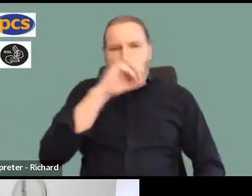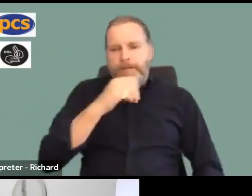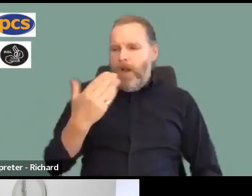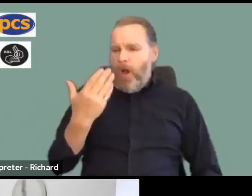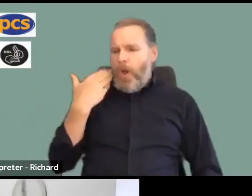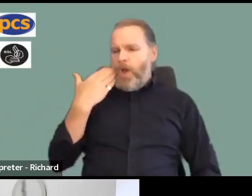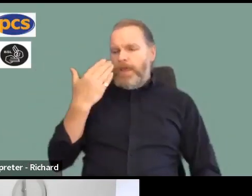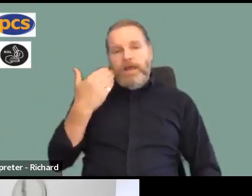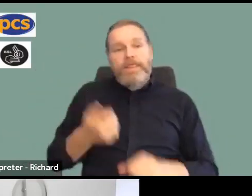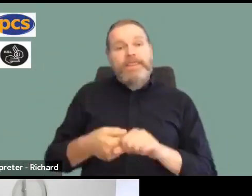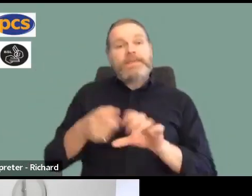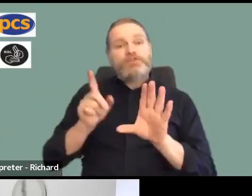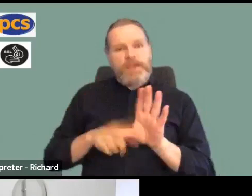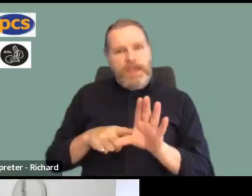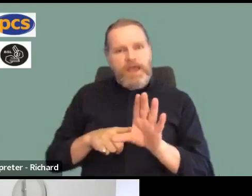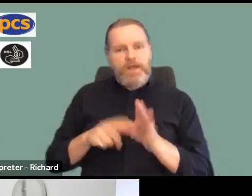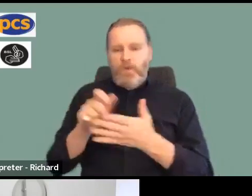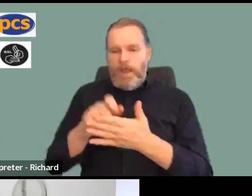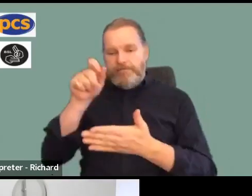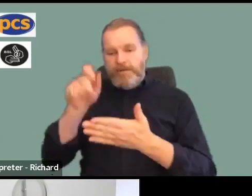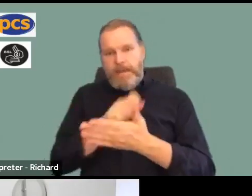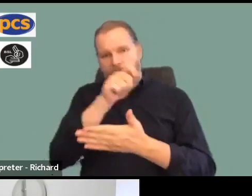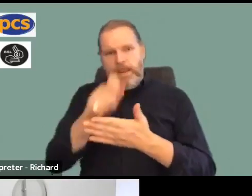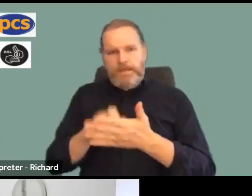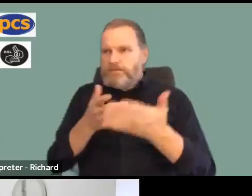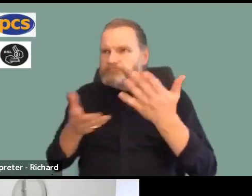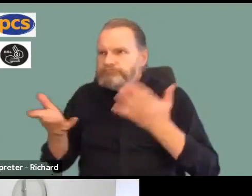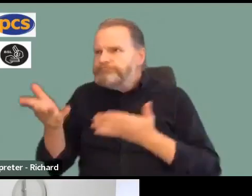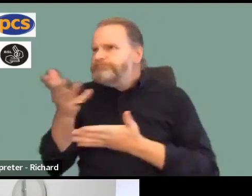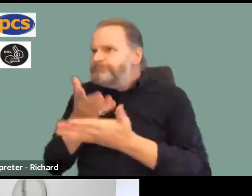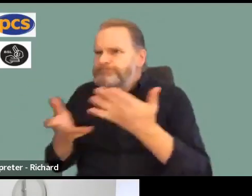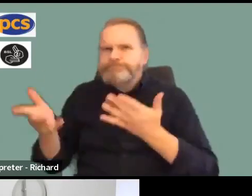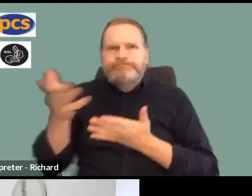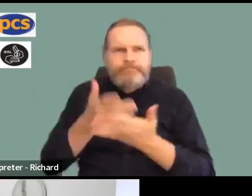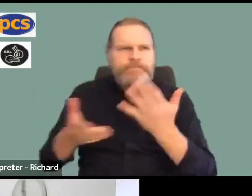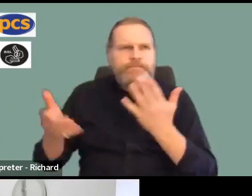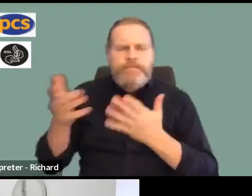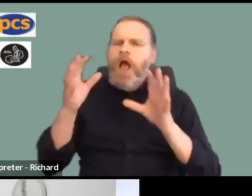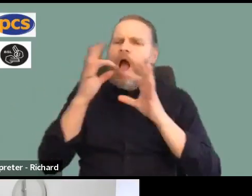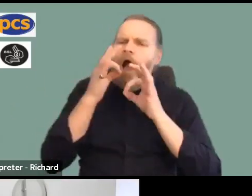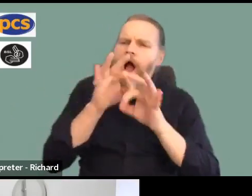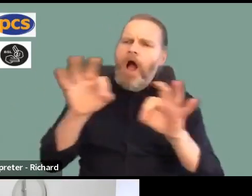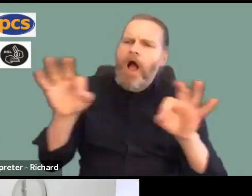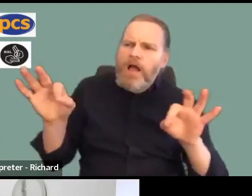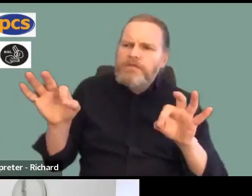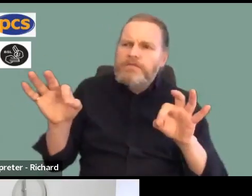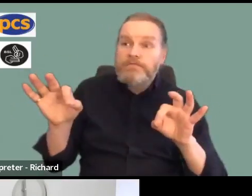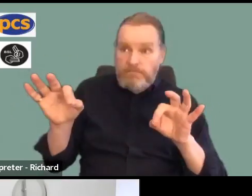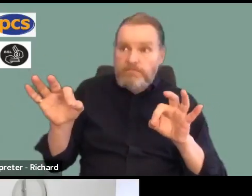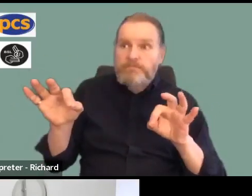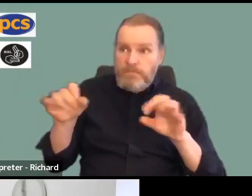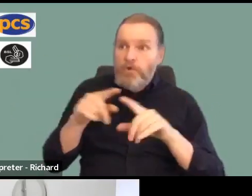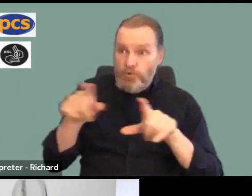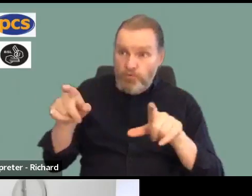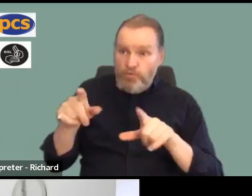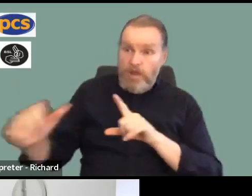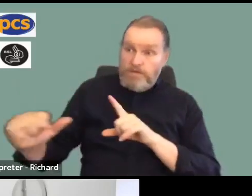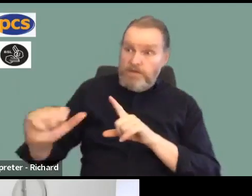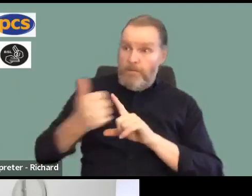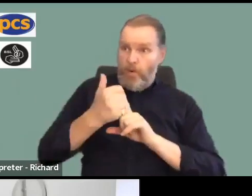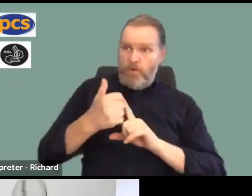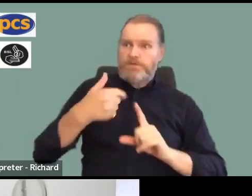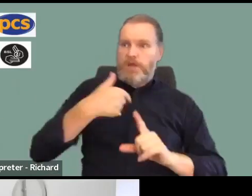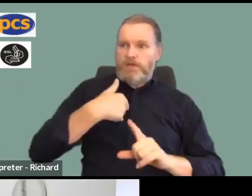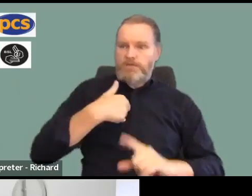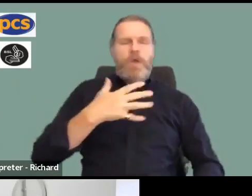consultative ballot of all of our members asking people whether they supported the union, putting in a 10 percent across the board